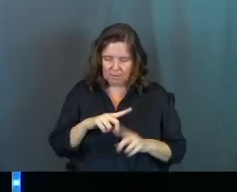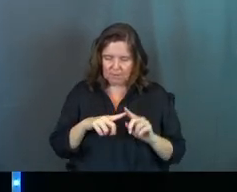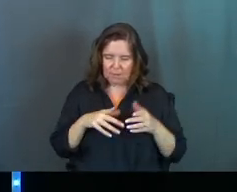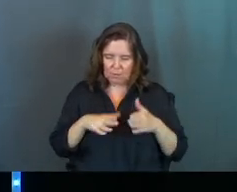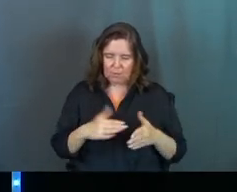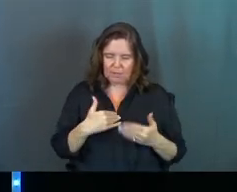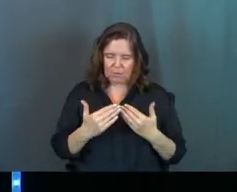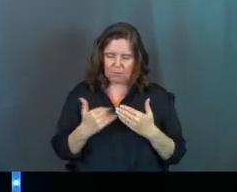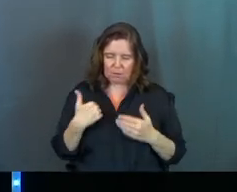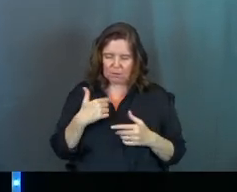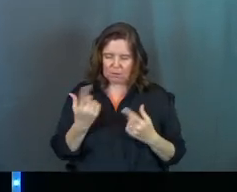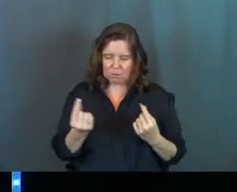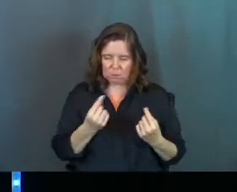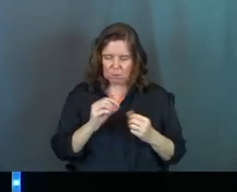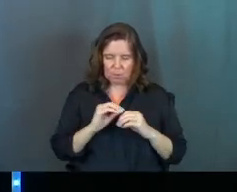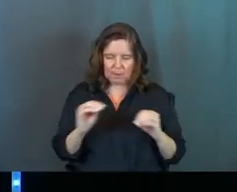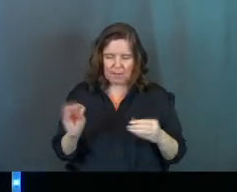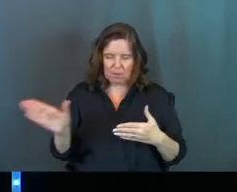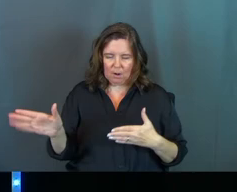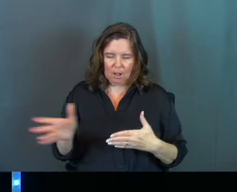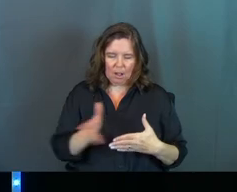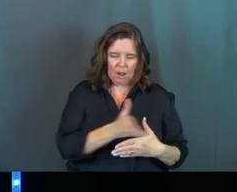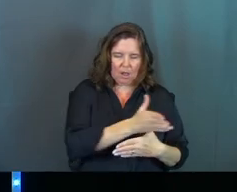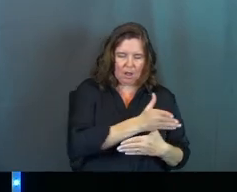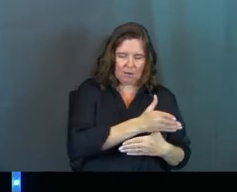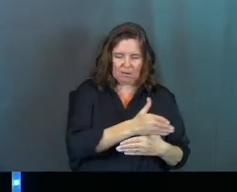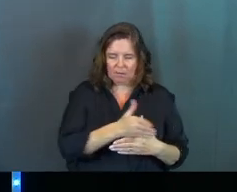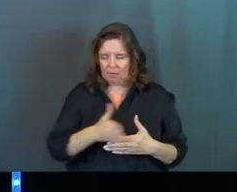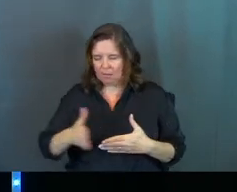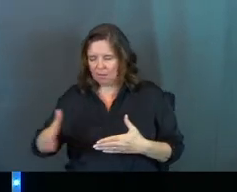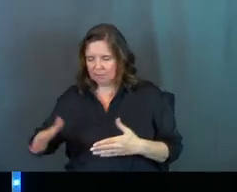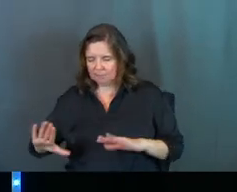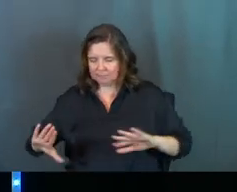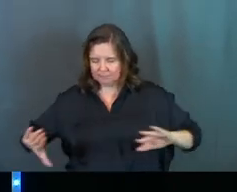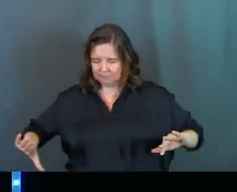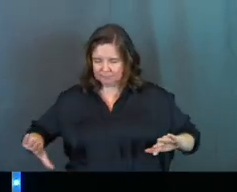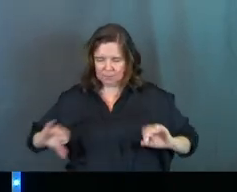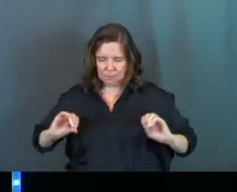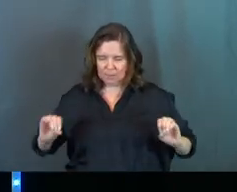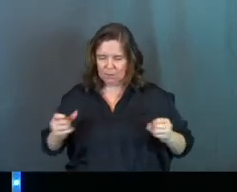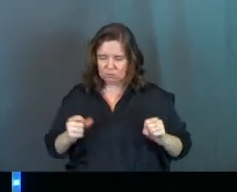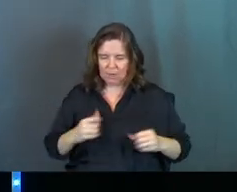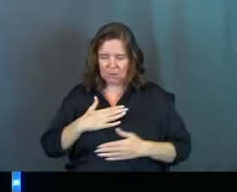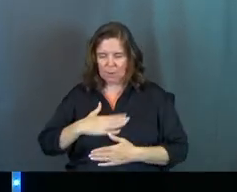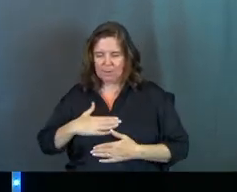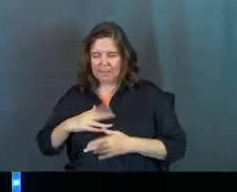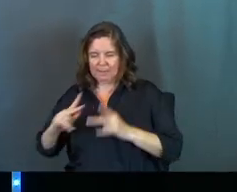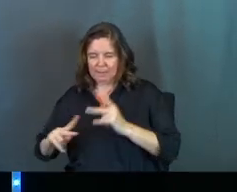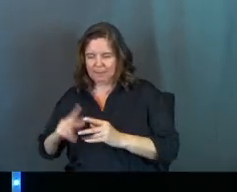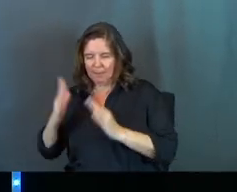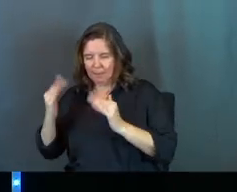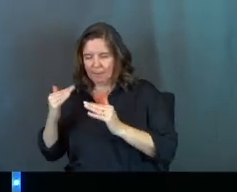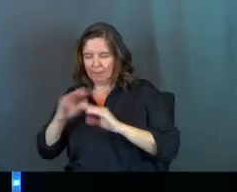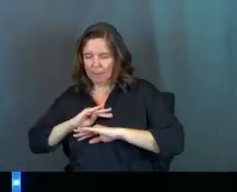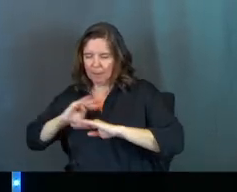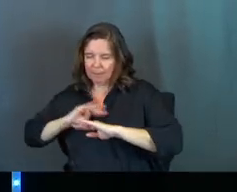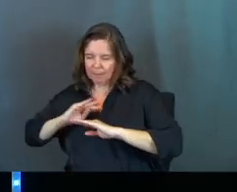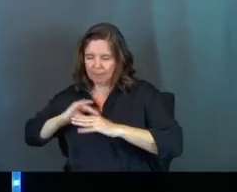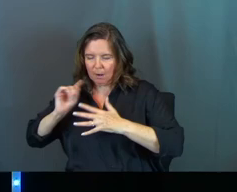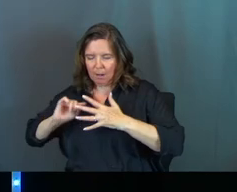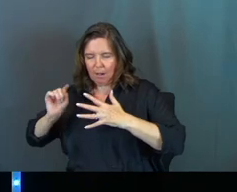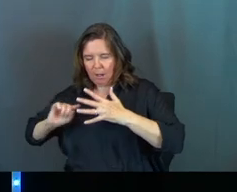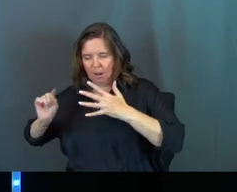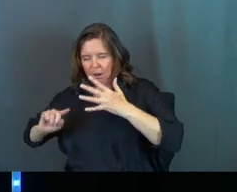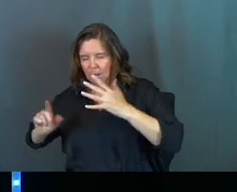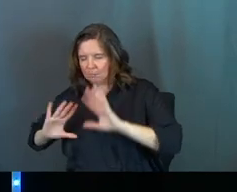but in the way you've called us to, Lord, without swinging too far, without striving to people please and meet expectations that we were never called to, Lord.